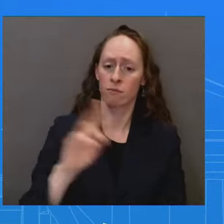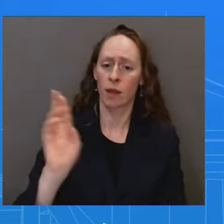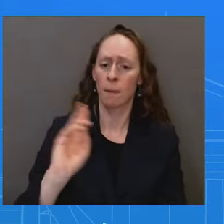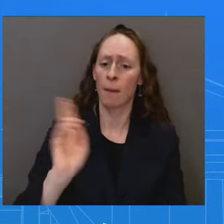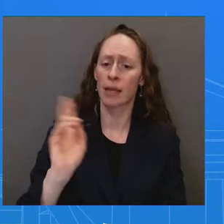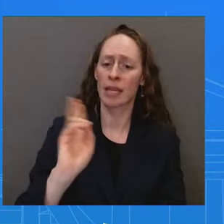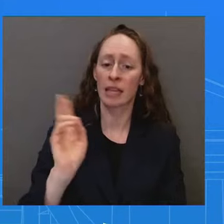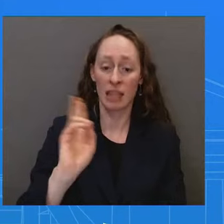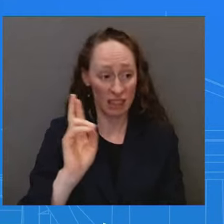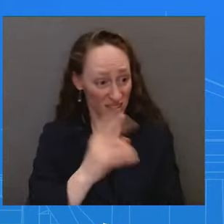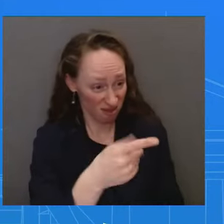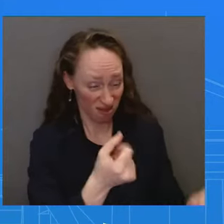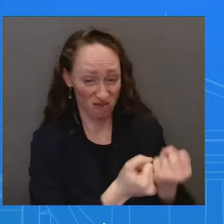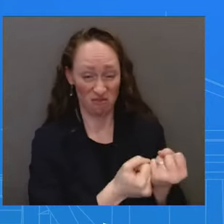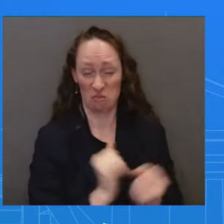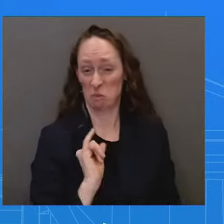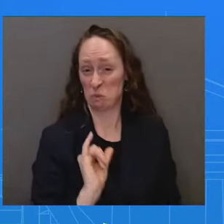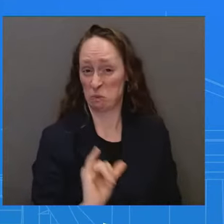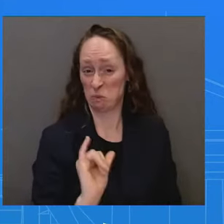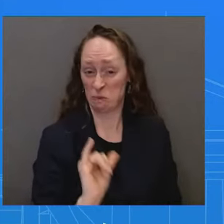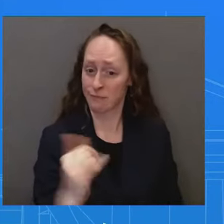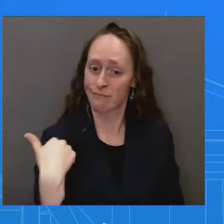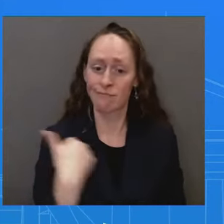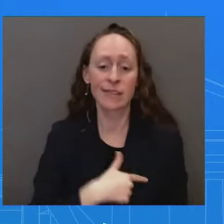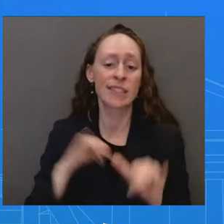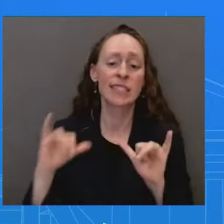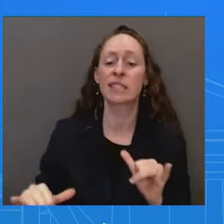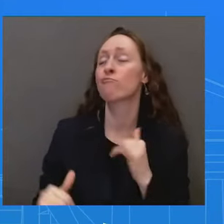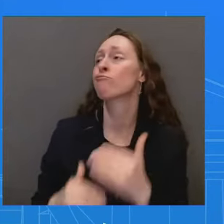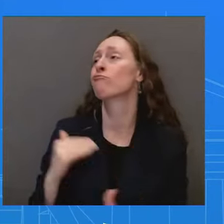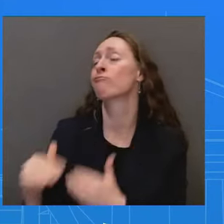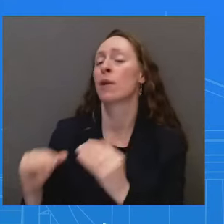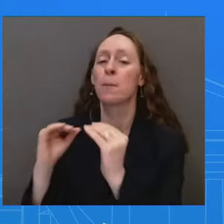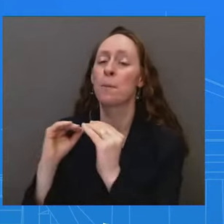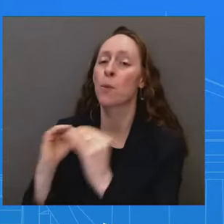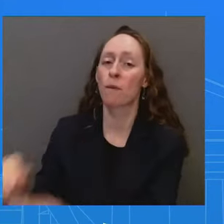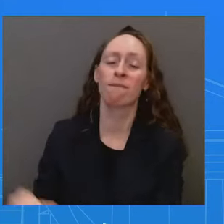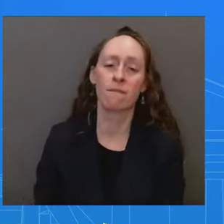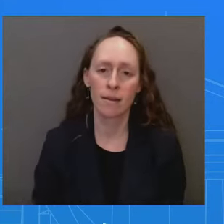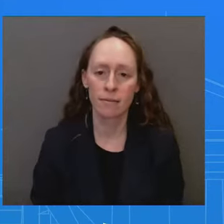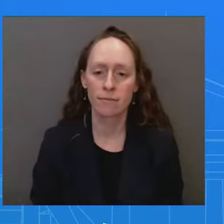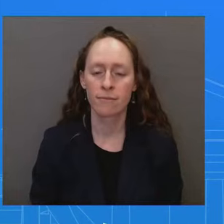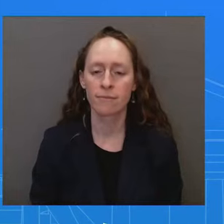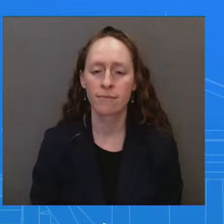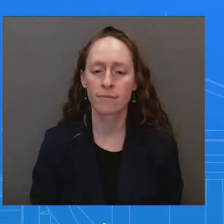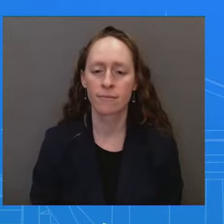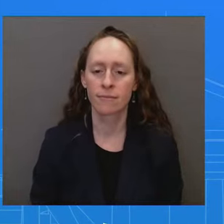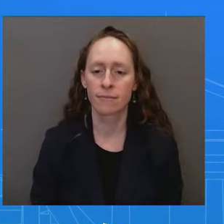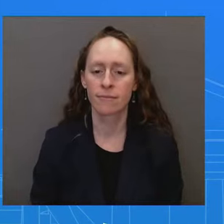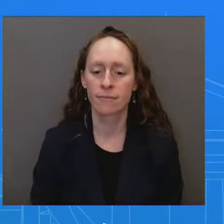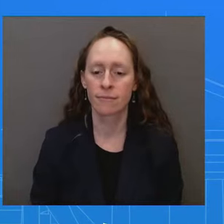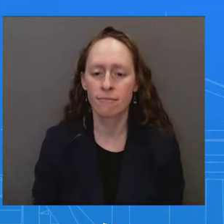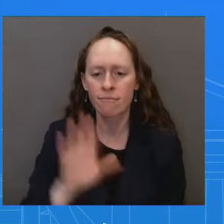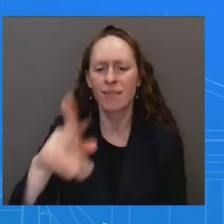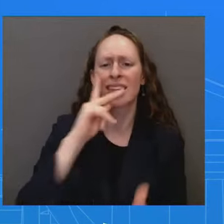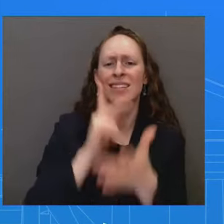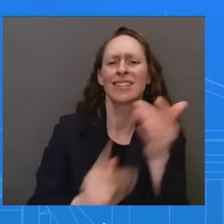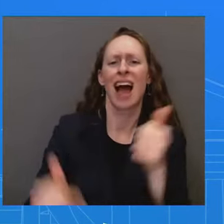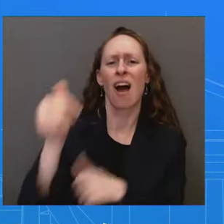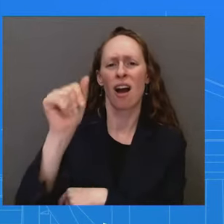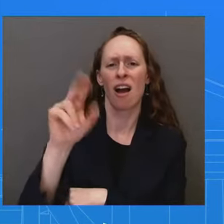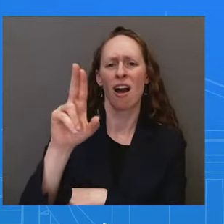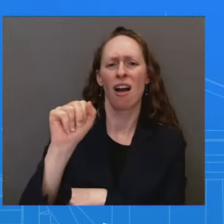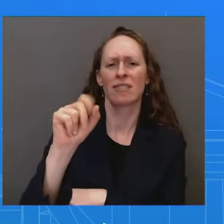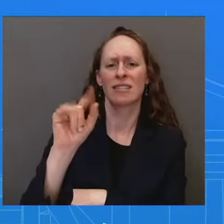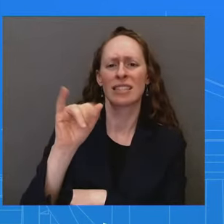just one more clarification on, on Secretary Austin. So when Jake Sullivan was informed on Thursday, who informed him?